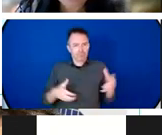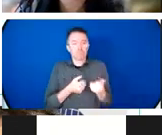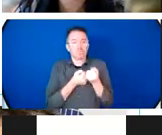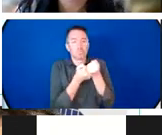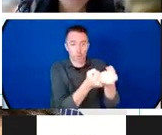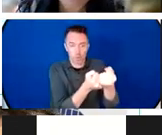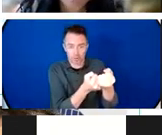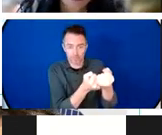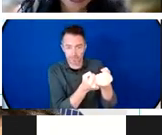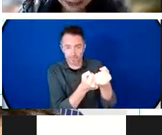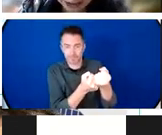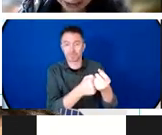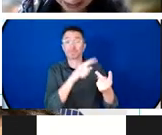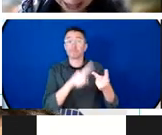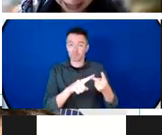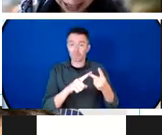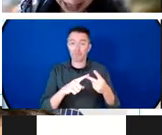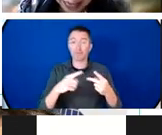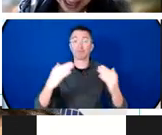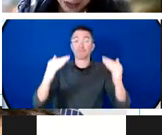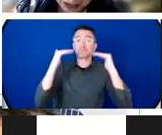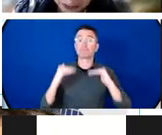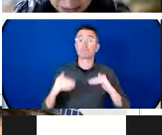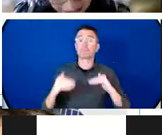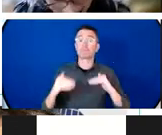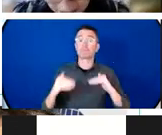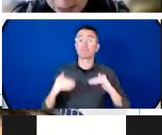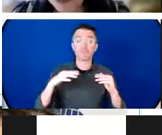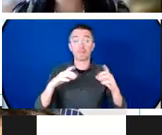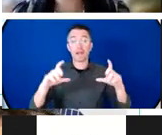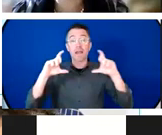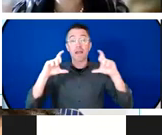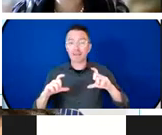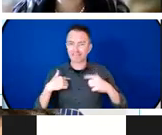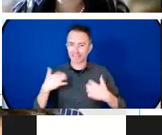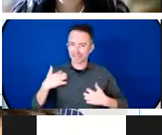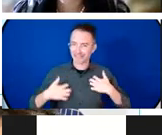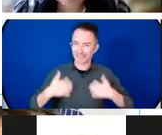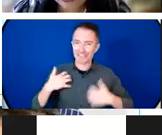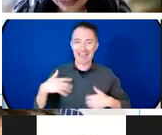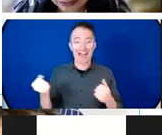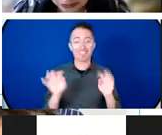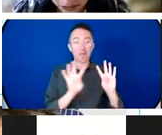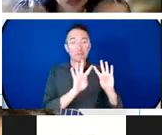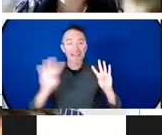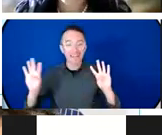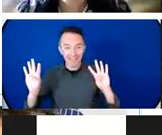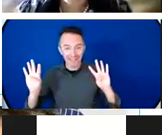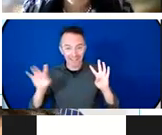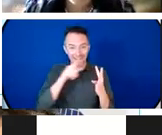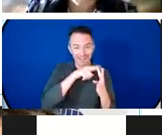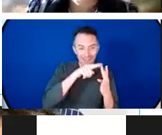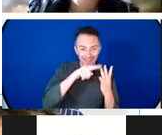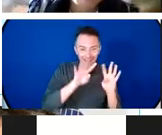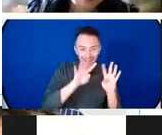exciting panel that we have here today that will give us again more insight into some of these pronged